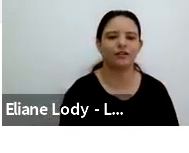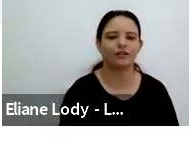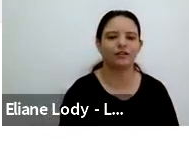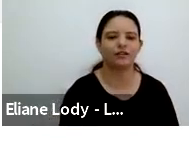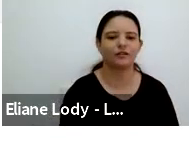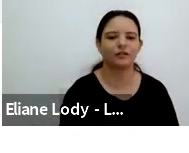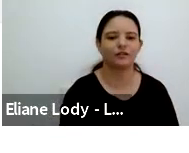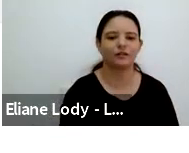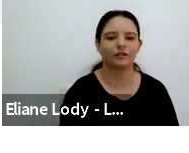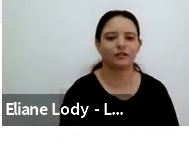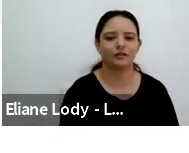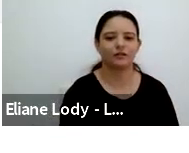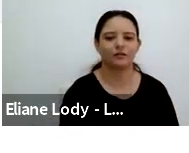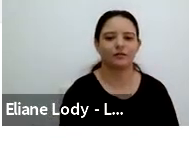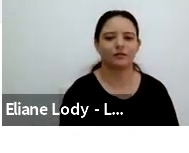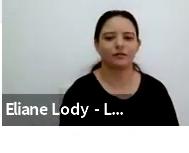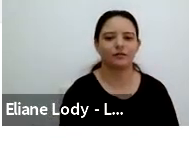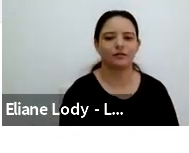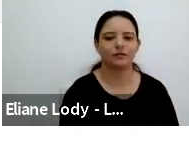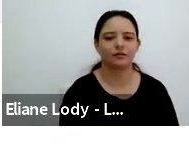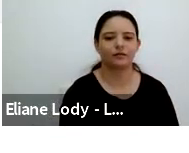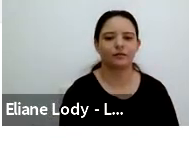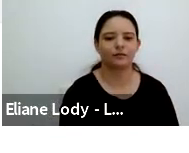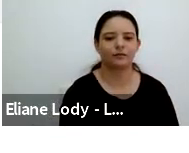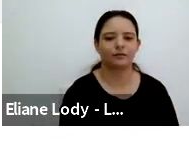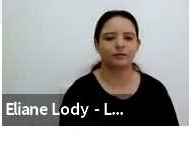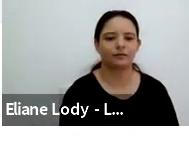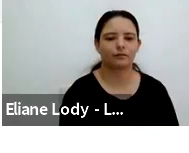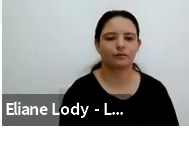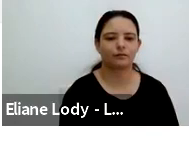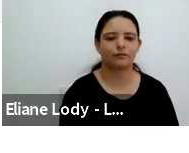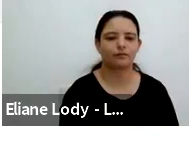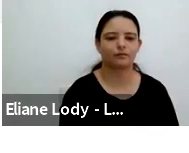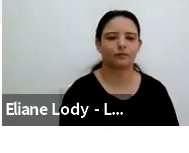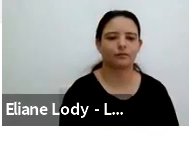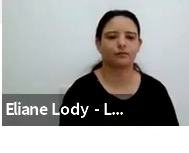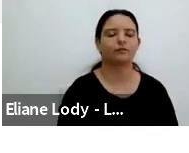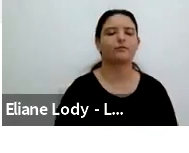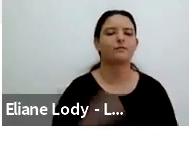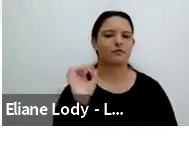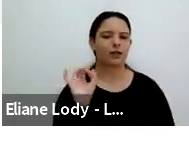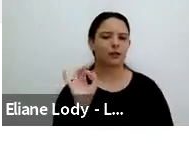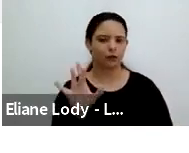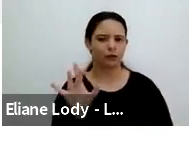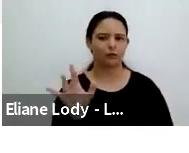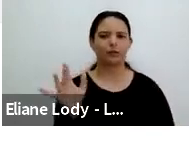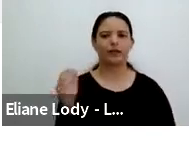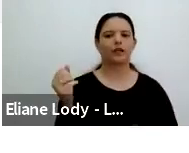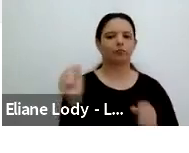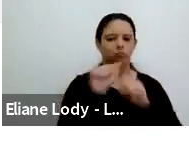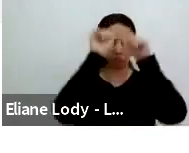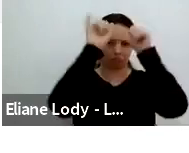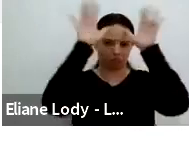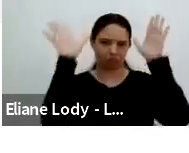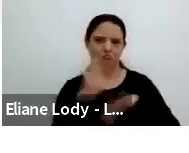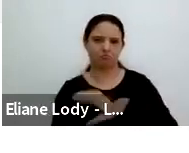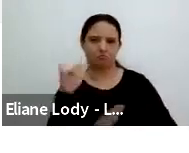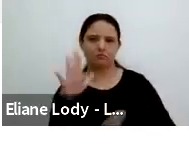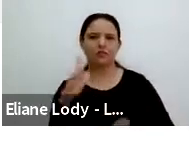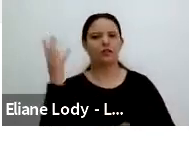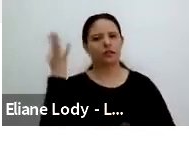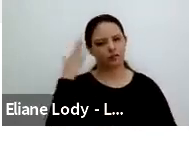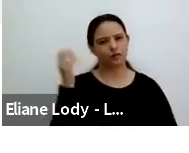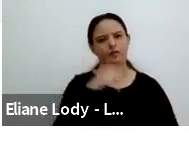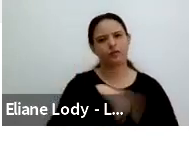Okay. And just to illustrate this a little more, and I know that a number of the questions that focused on this question of how we understand the activity